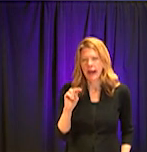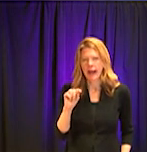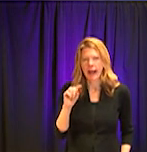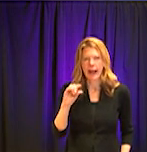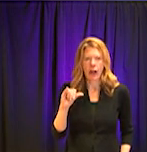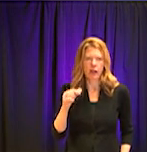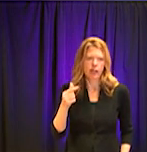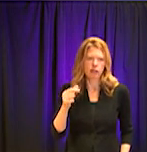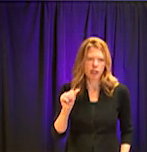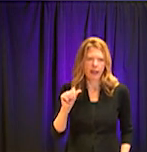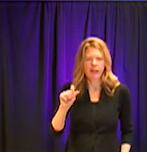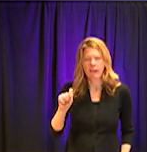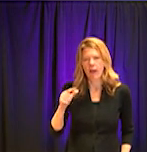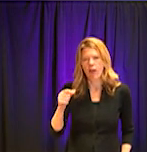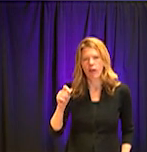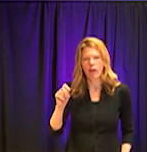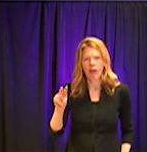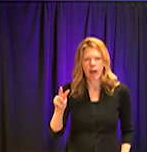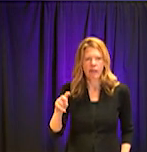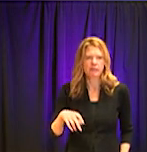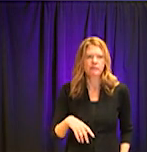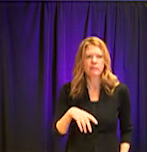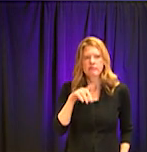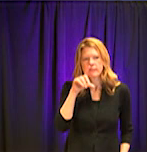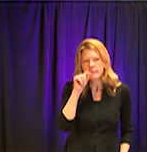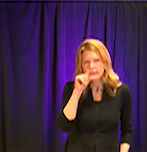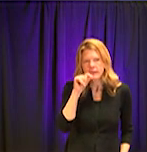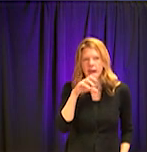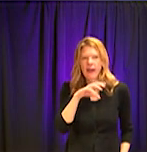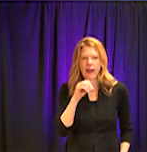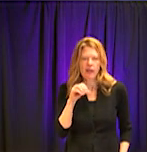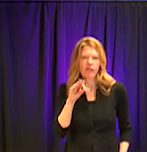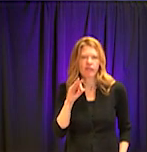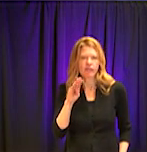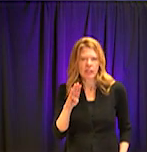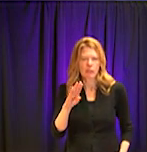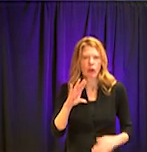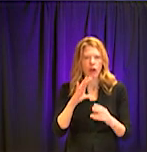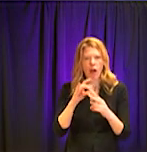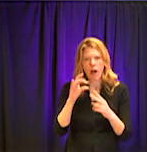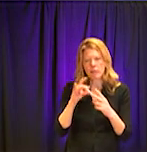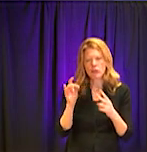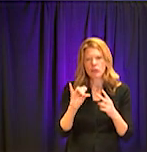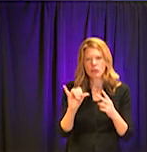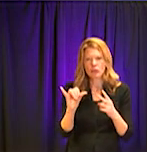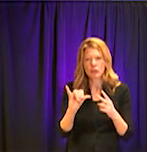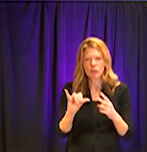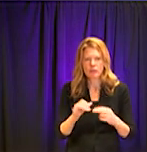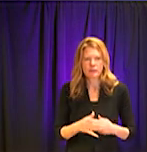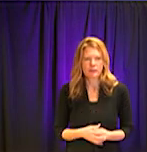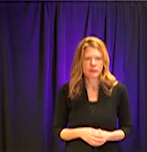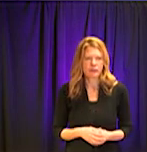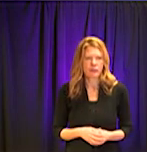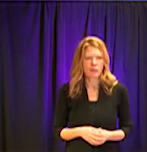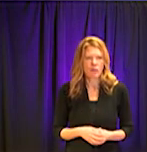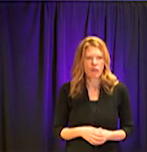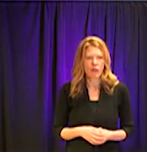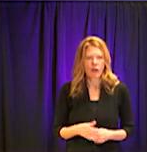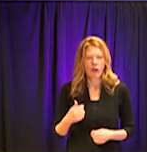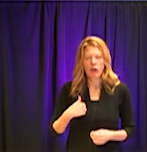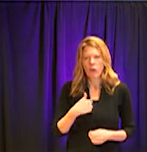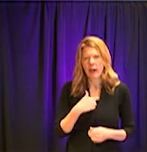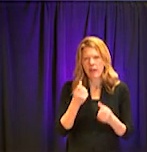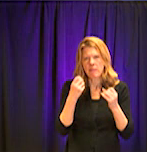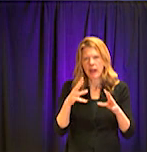DeKalb GA and on Twitter at It's in DeKalb. Lakeitha, thank you. Another question here from one of our viewers,